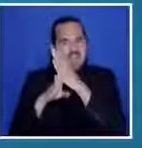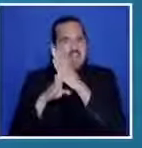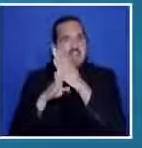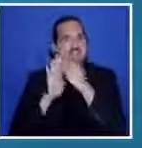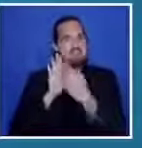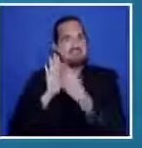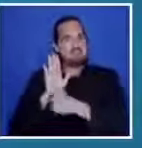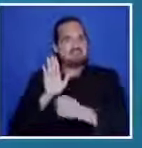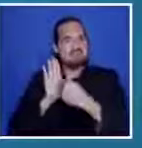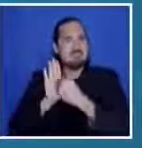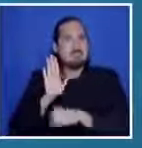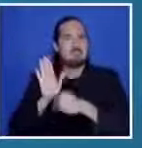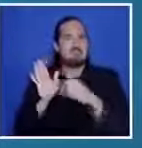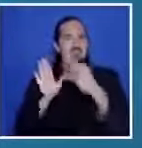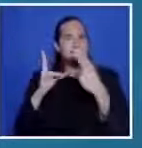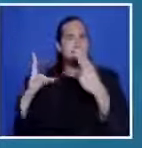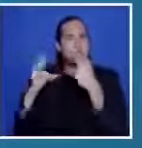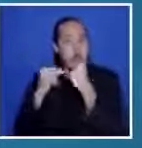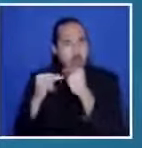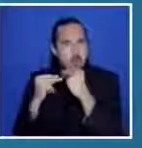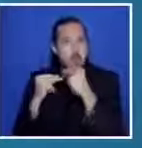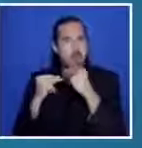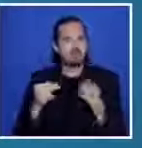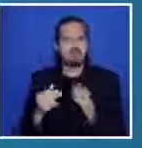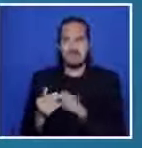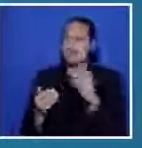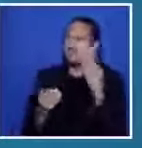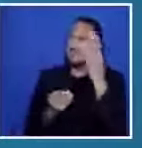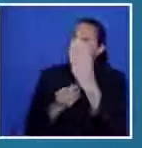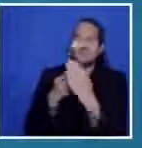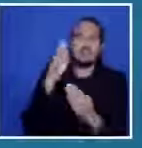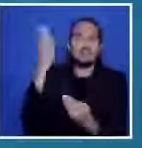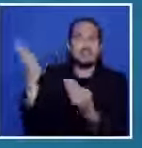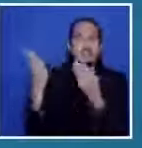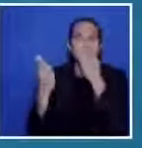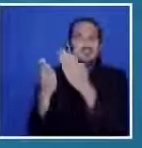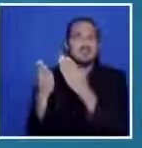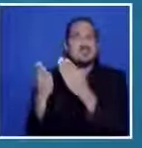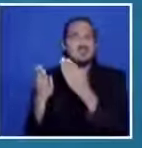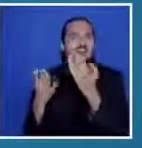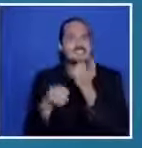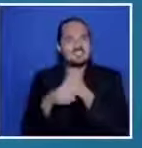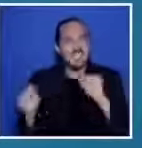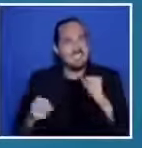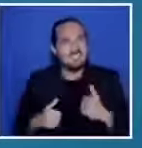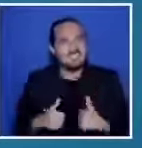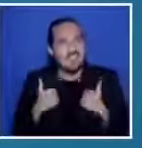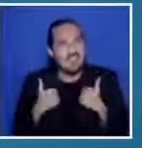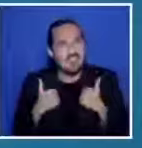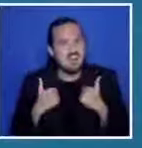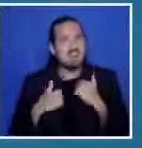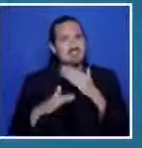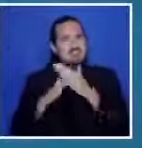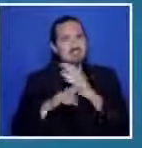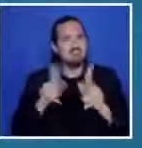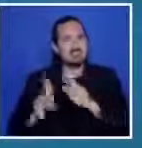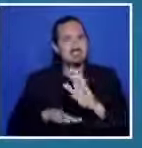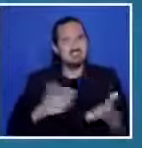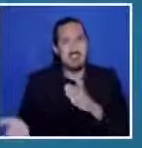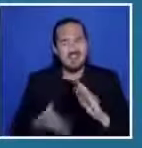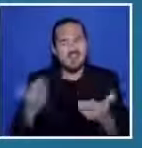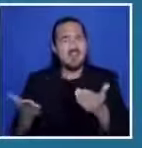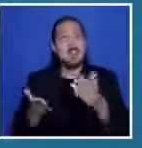proposed Putting their people at risk Putting their children at risk Putting their states at risk And here's the worst thing